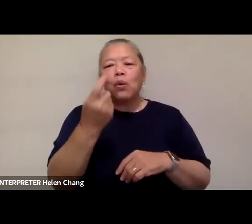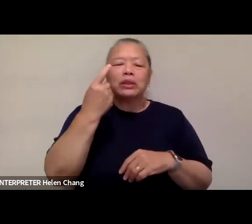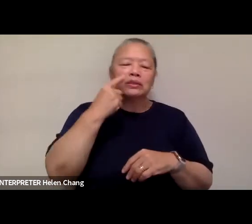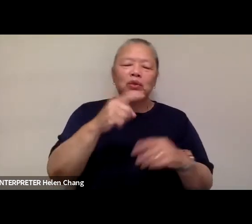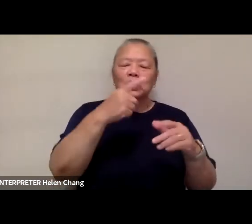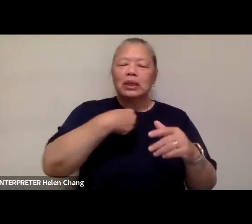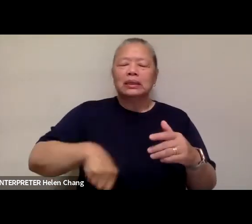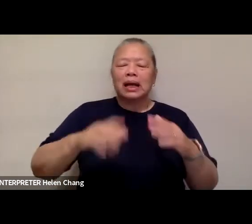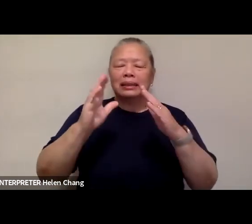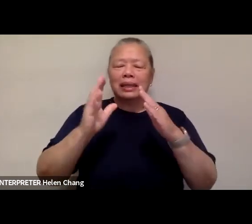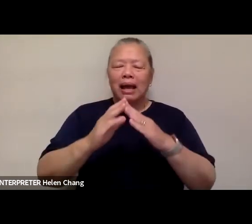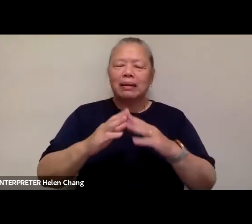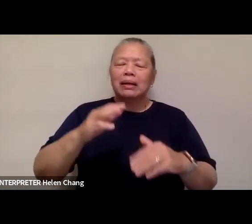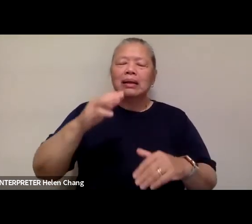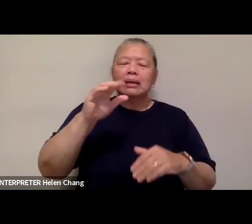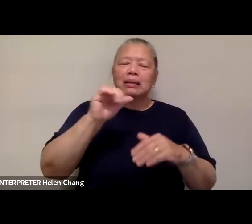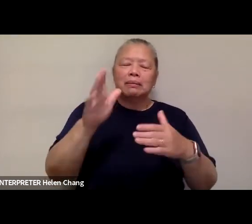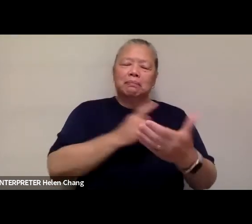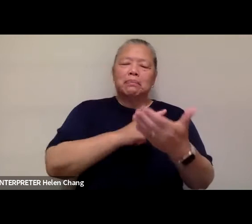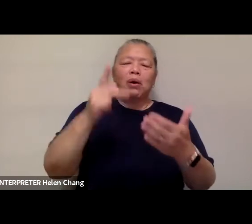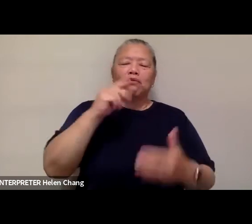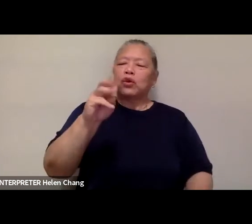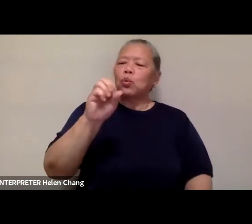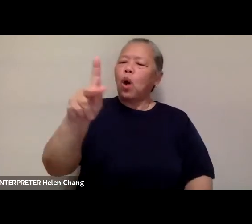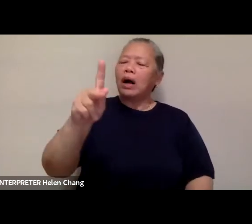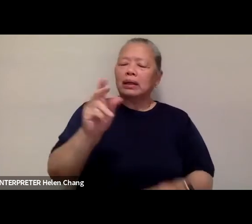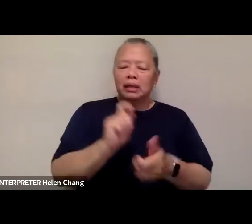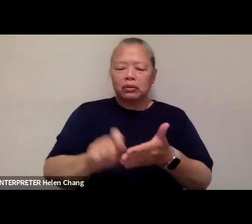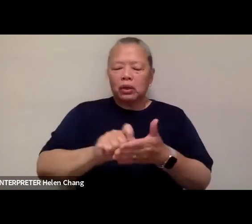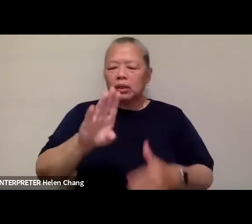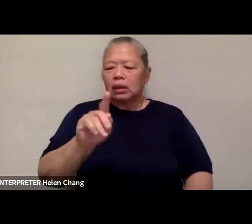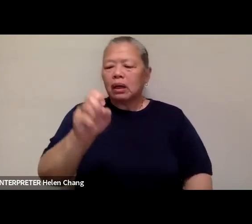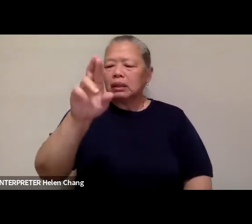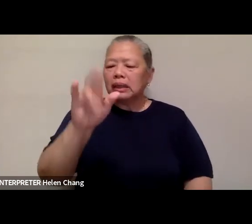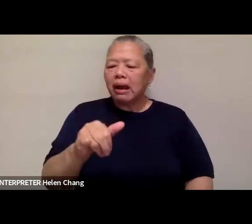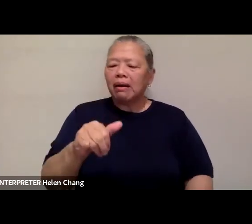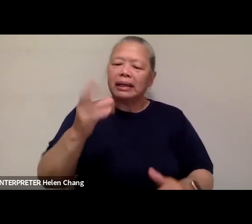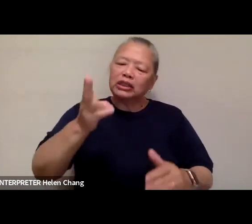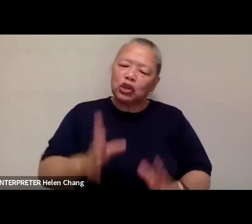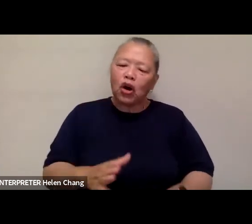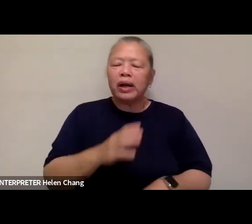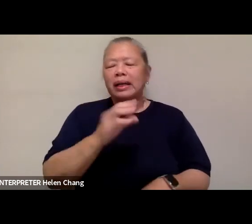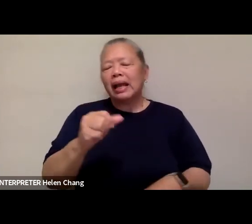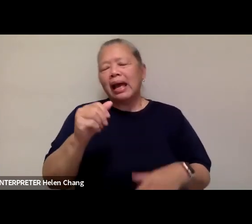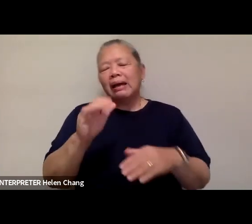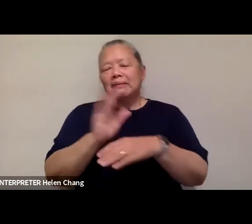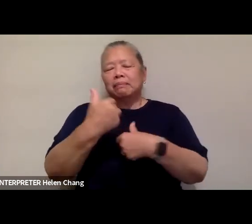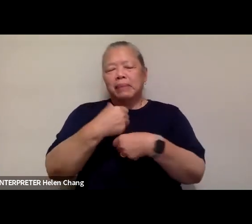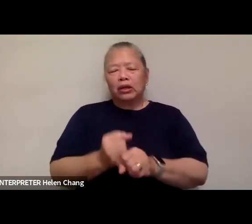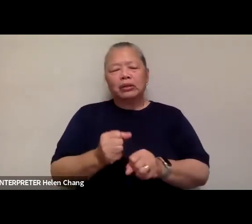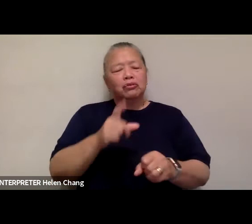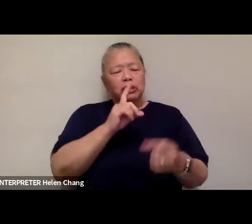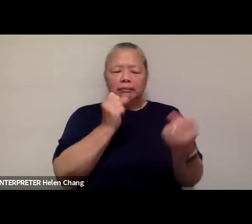Walk, an award-winning cookbook author, culinary historian, and filmmaker. Simone has been a fierce advocate for